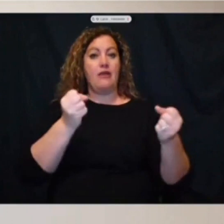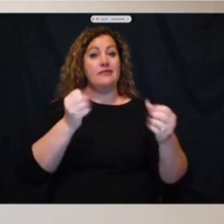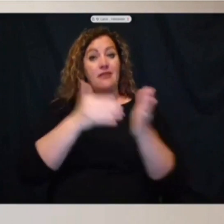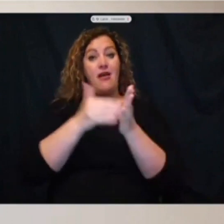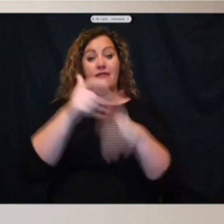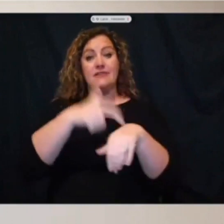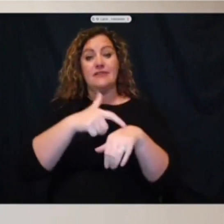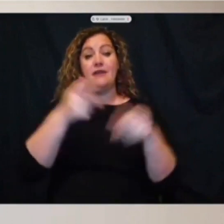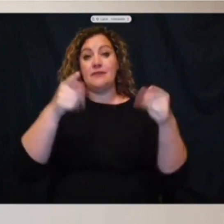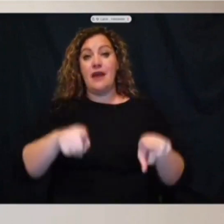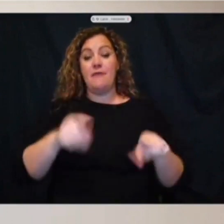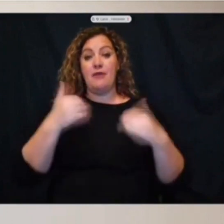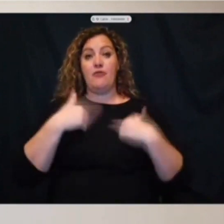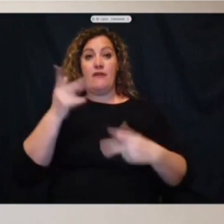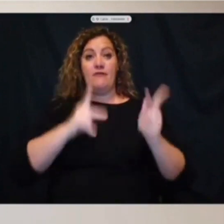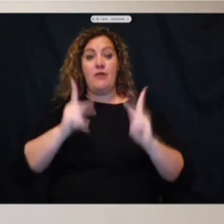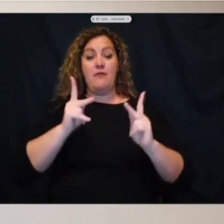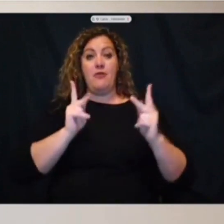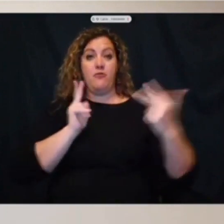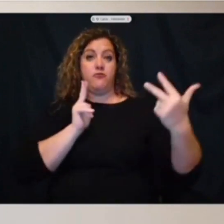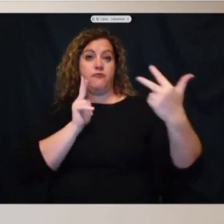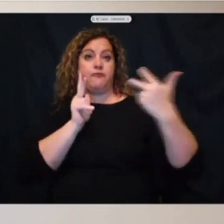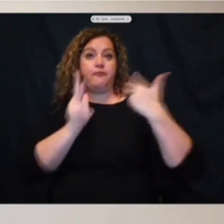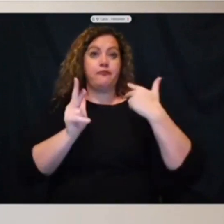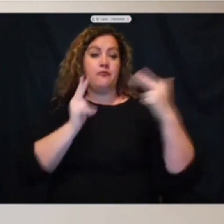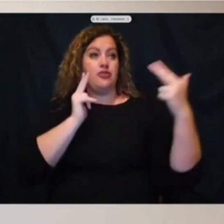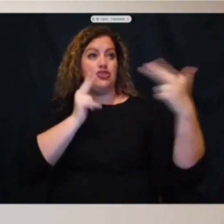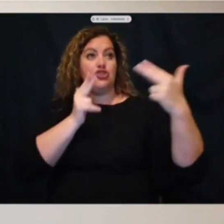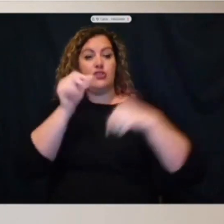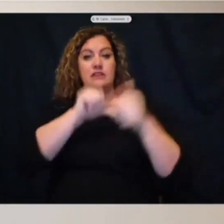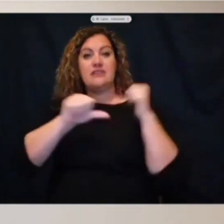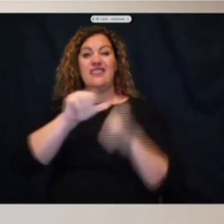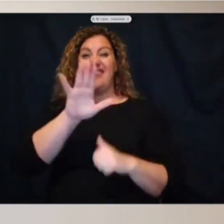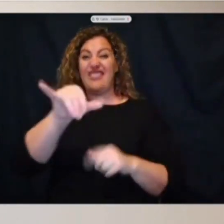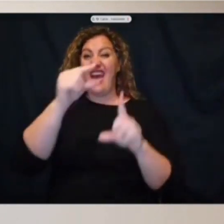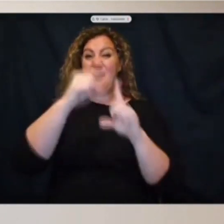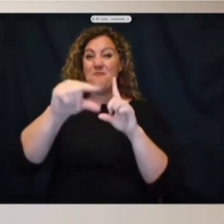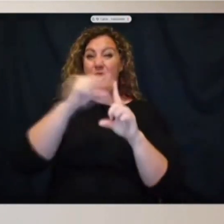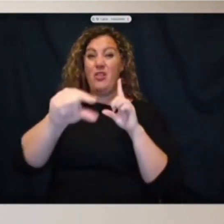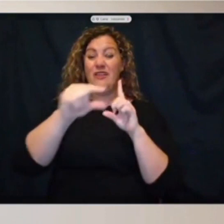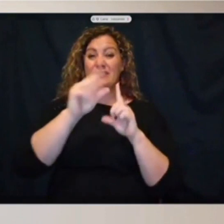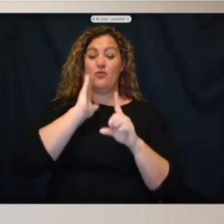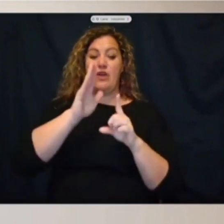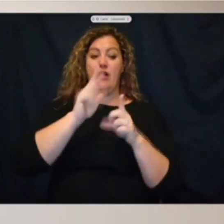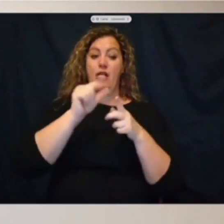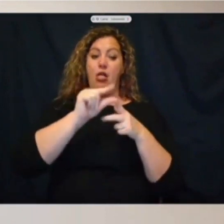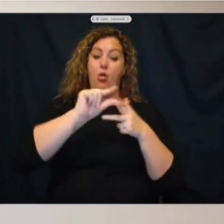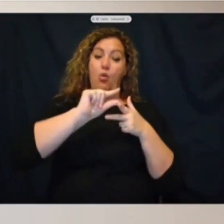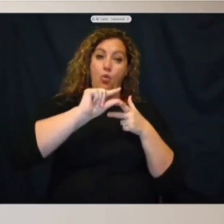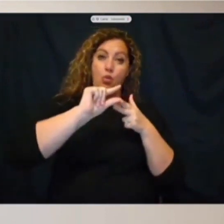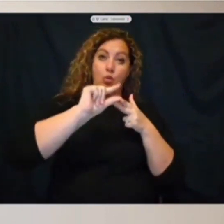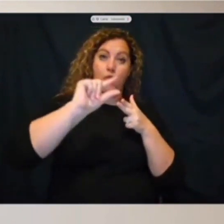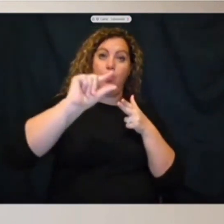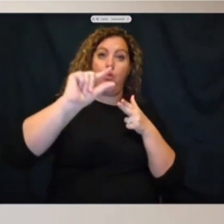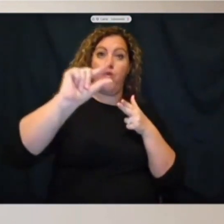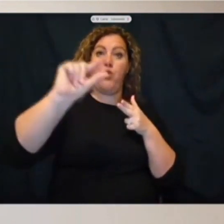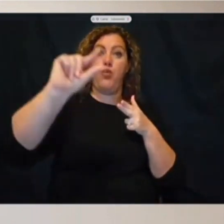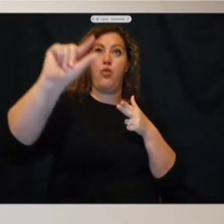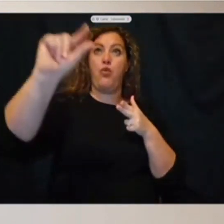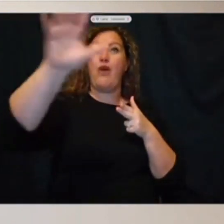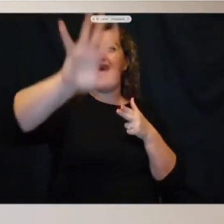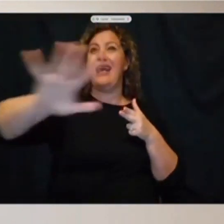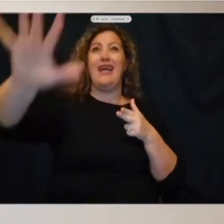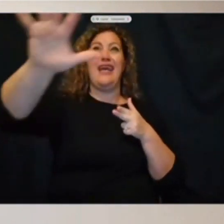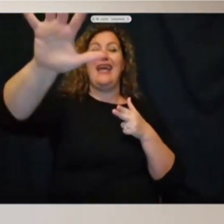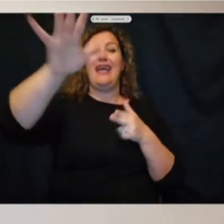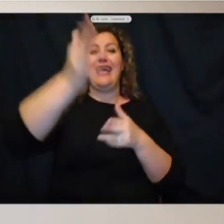where we have people in cars shoot at each other, those bullets travel from the point of that gun being fired anywhere. And so